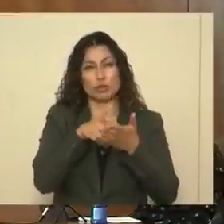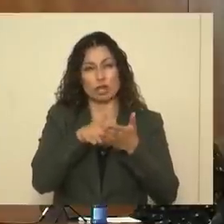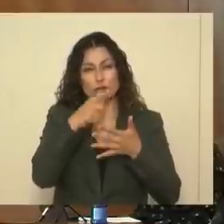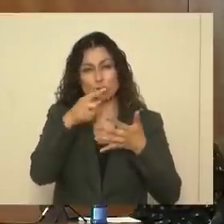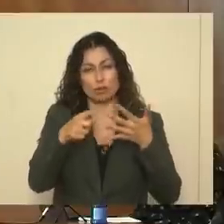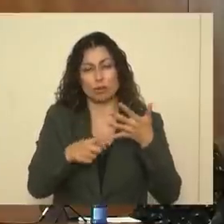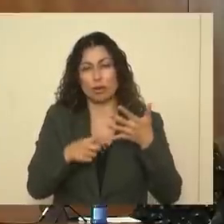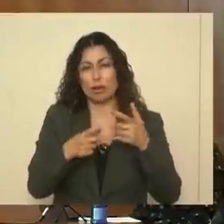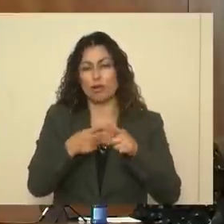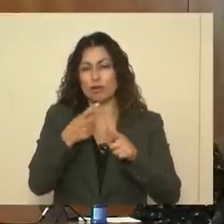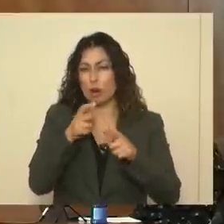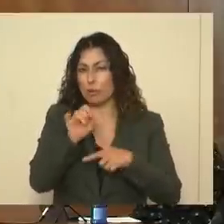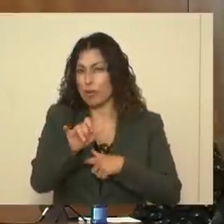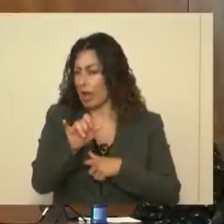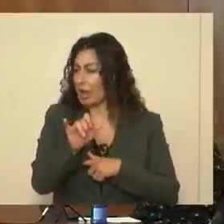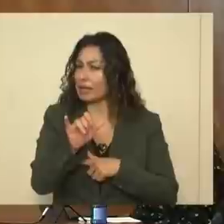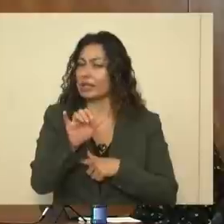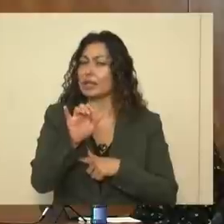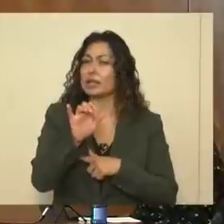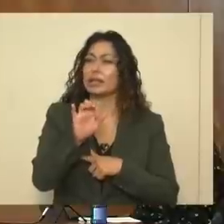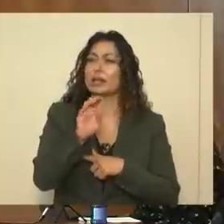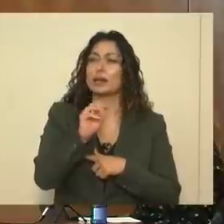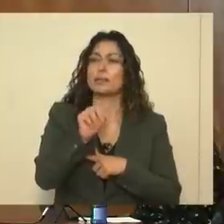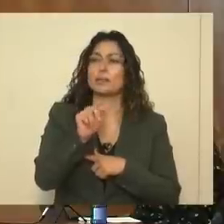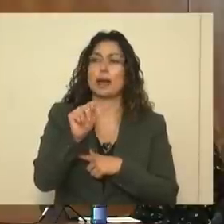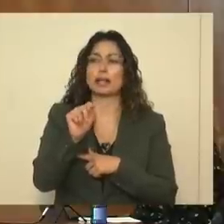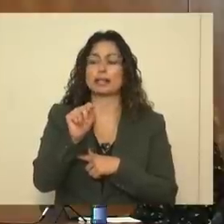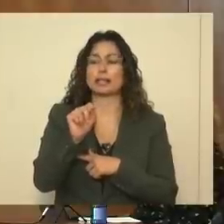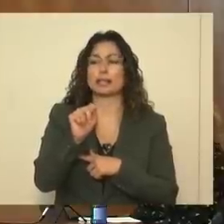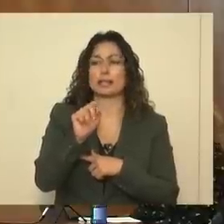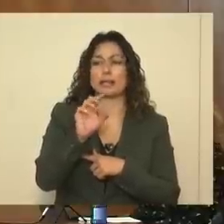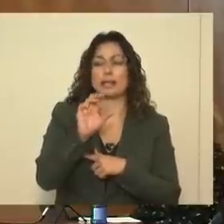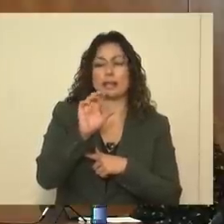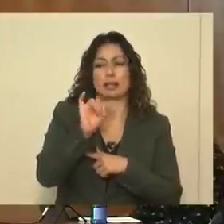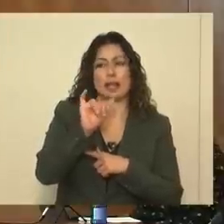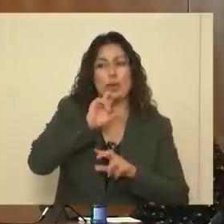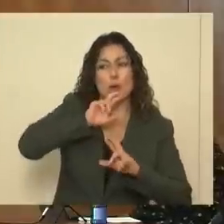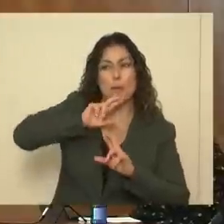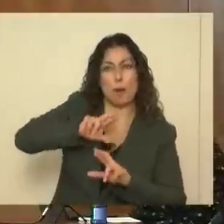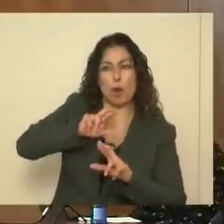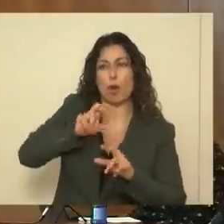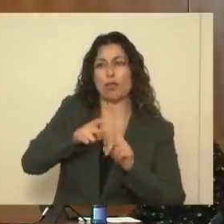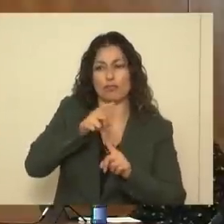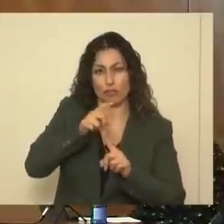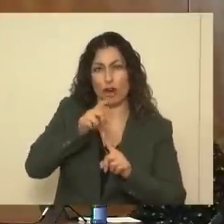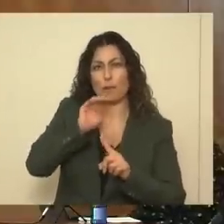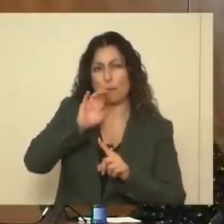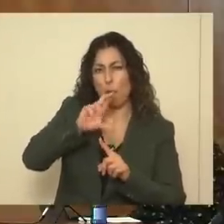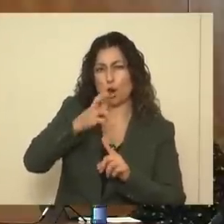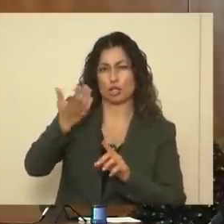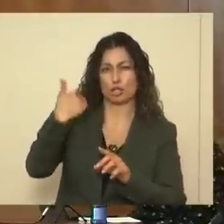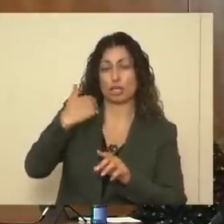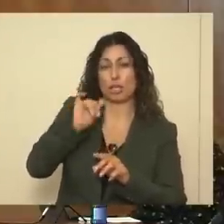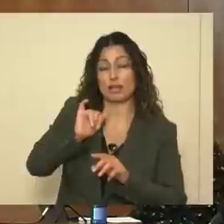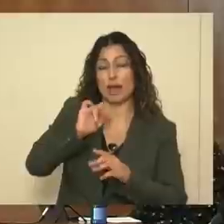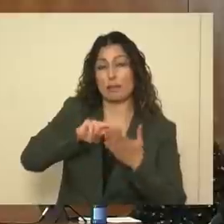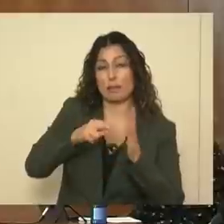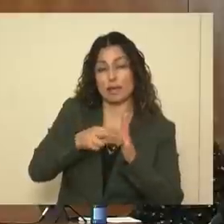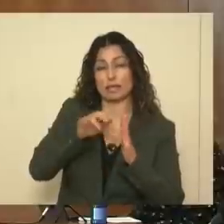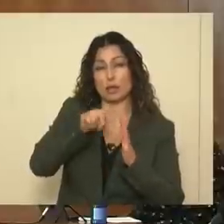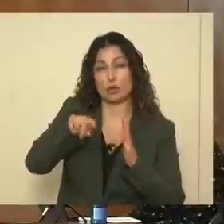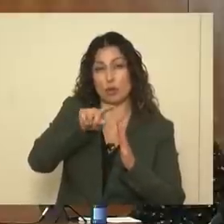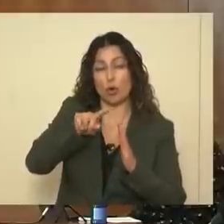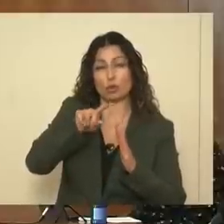the MAT team that was published in March. So right now that would be almost 41% of the total cases have been designated